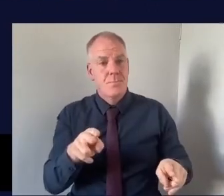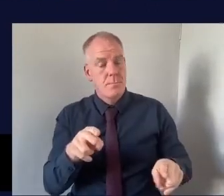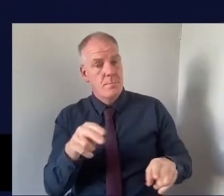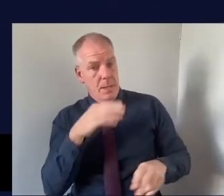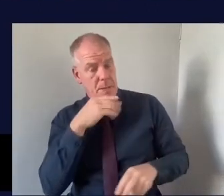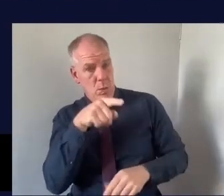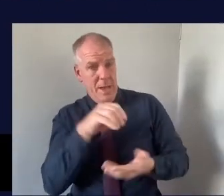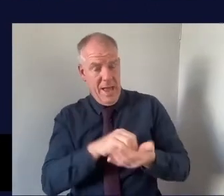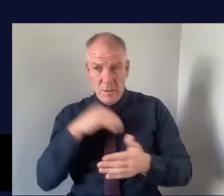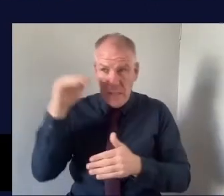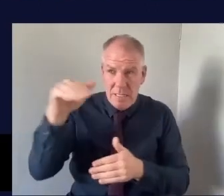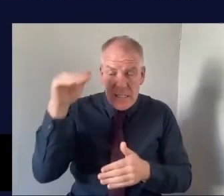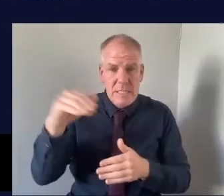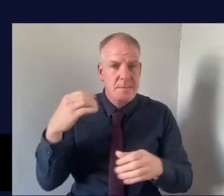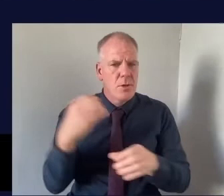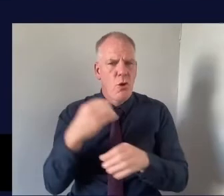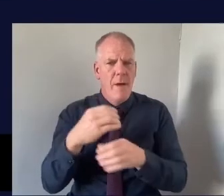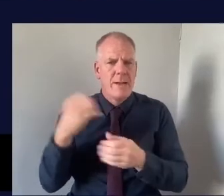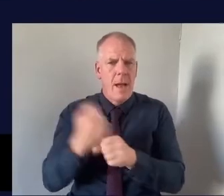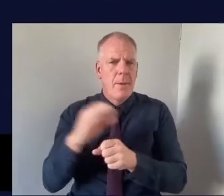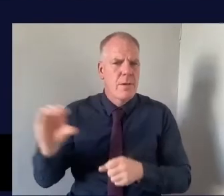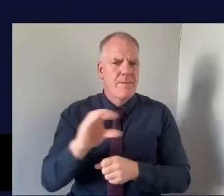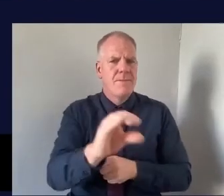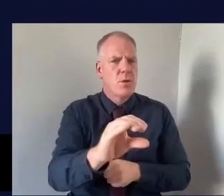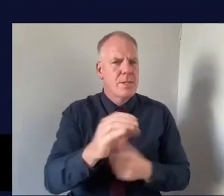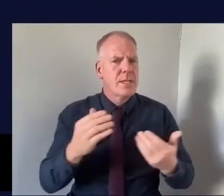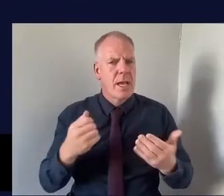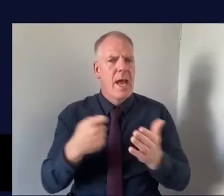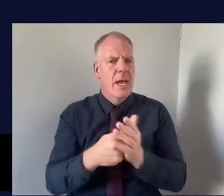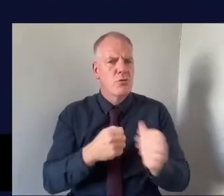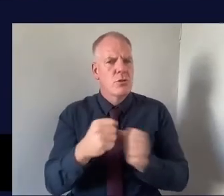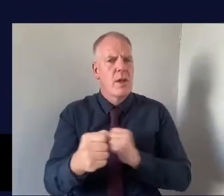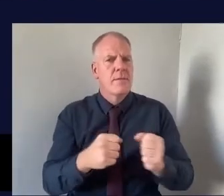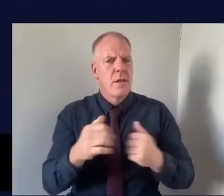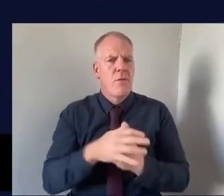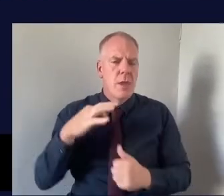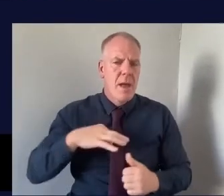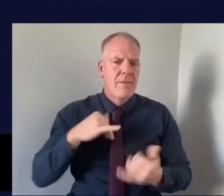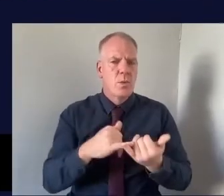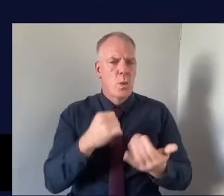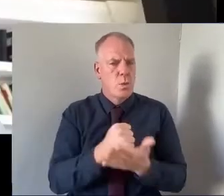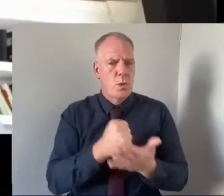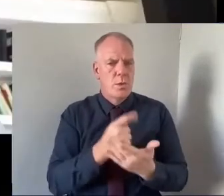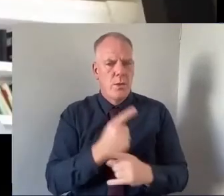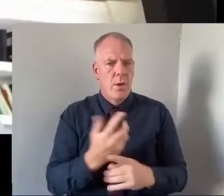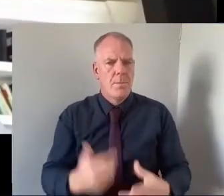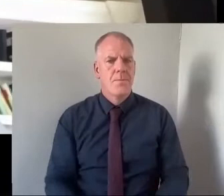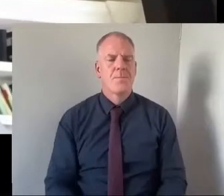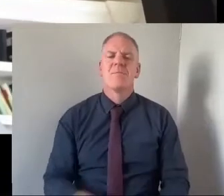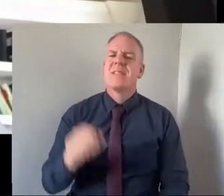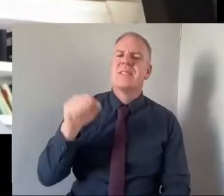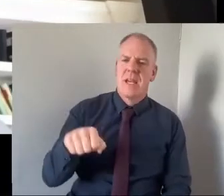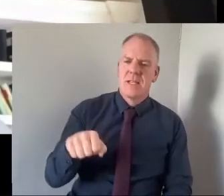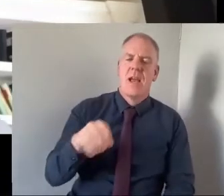have to really be careful about how you fund these extra services that are there for the benefit of the learners in your school? Yes, we